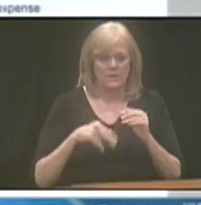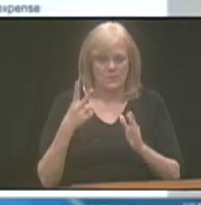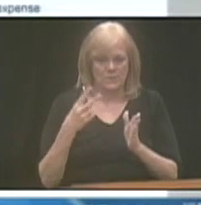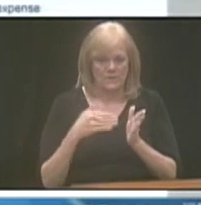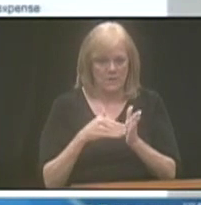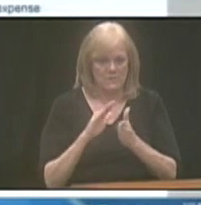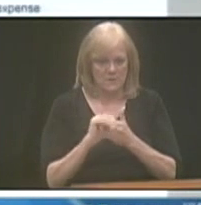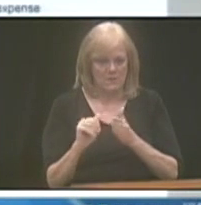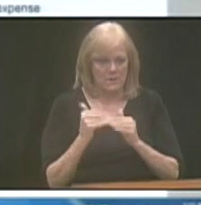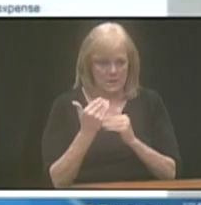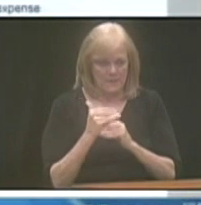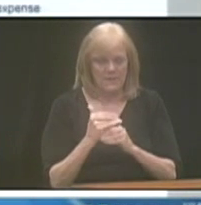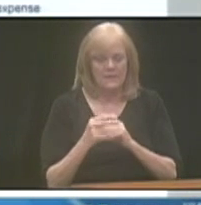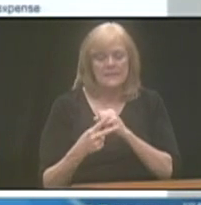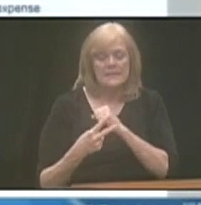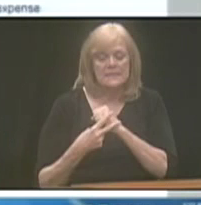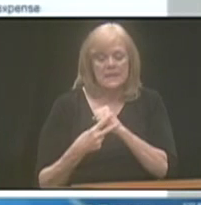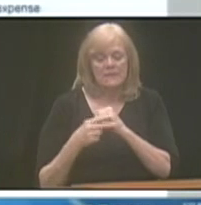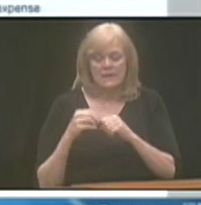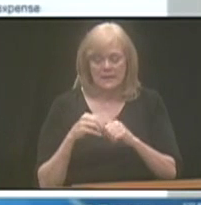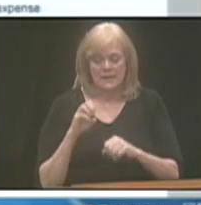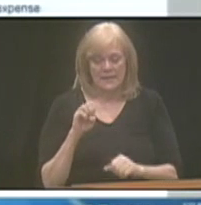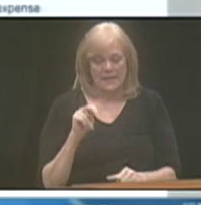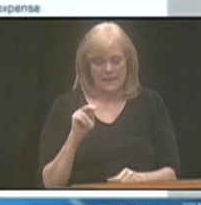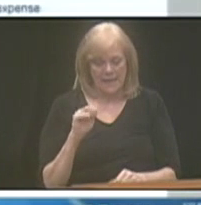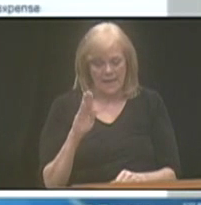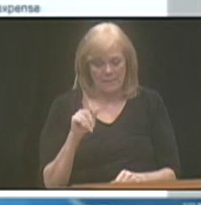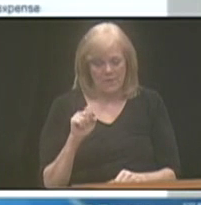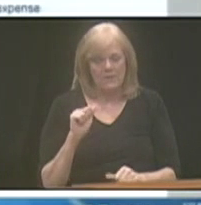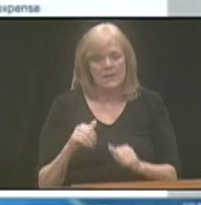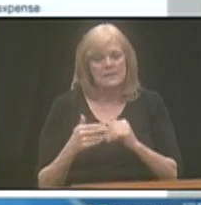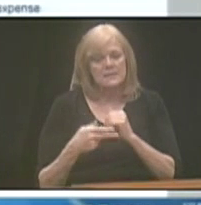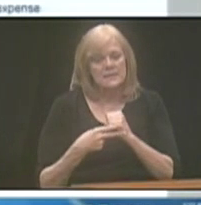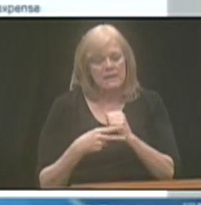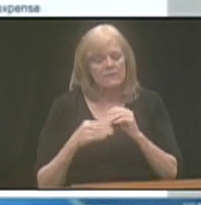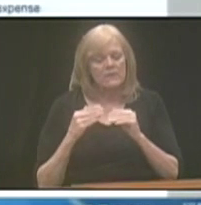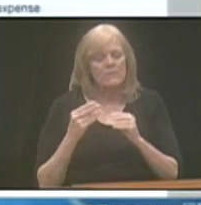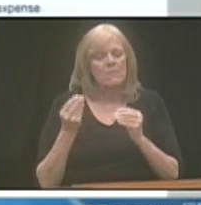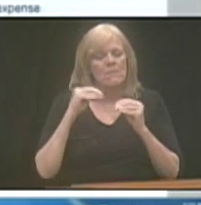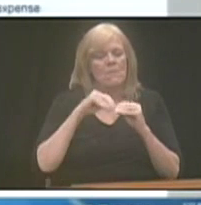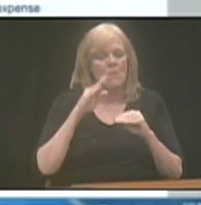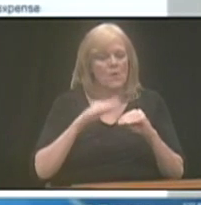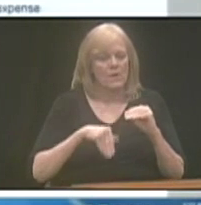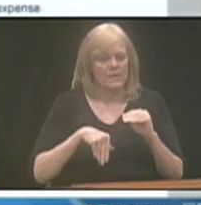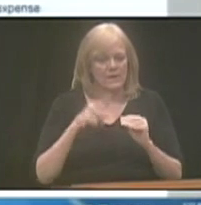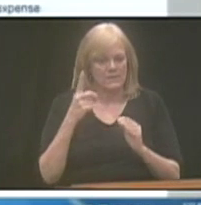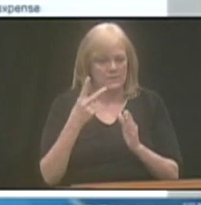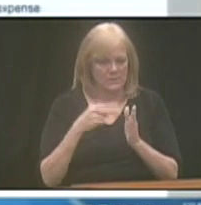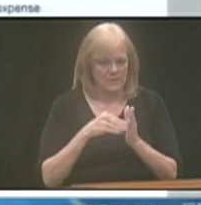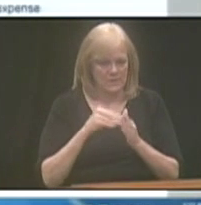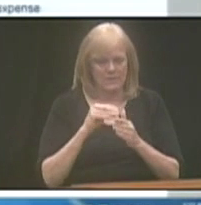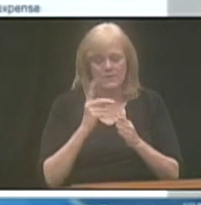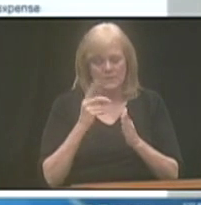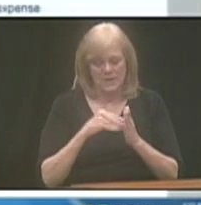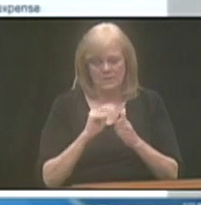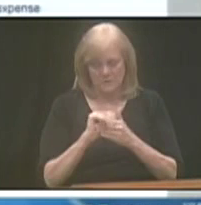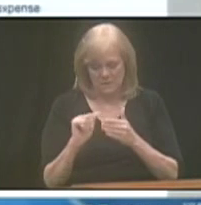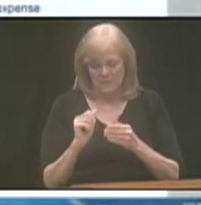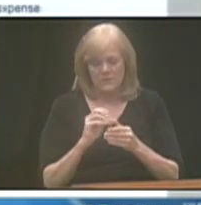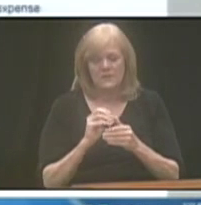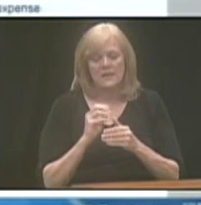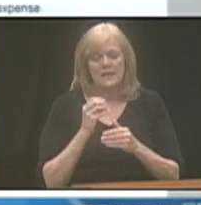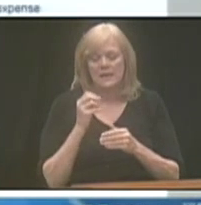,000 limit. Saving in the ABLE account allows them to save above that $2,000, still remain fully eligible for